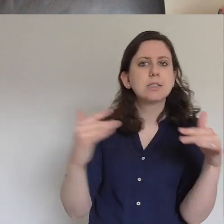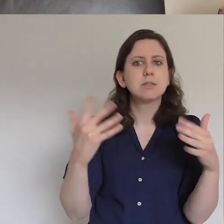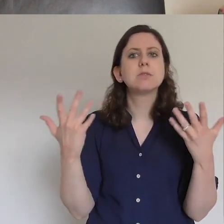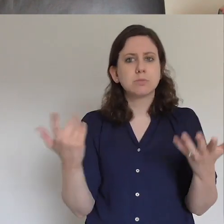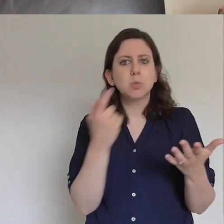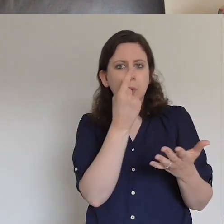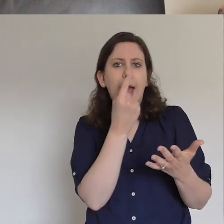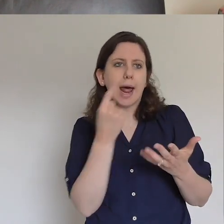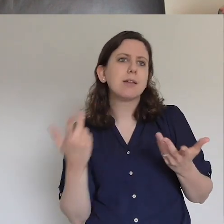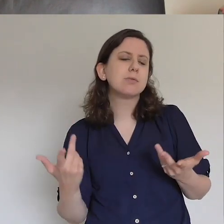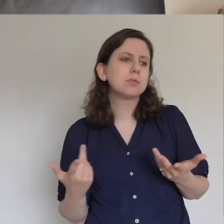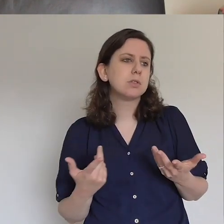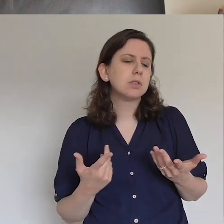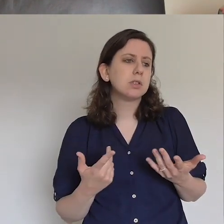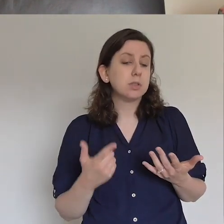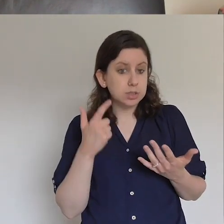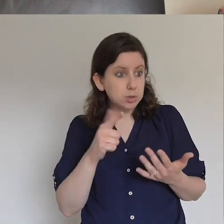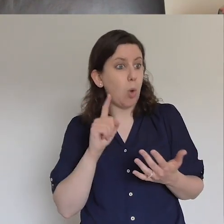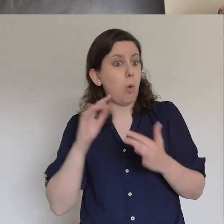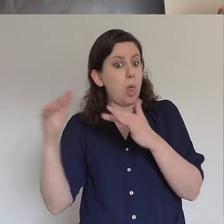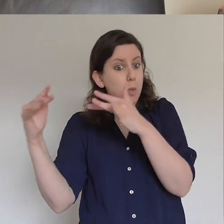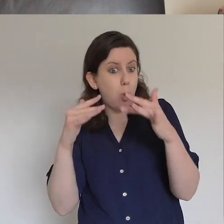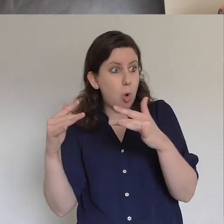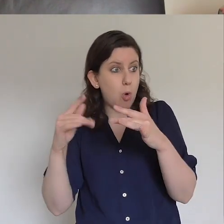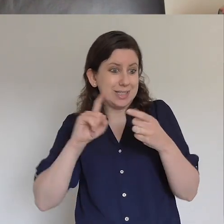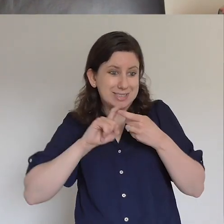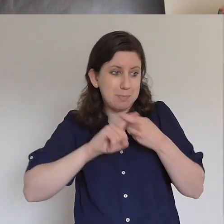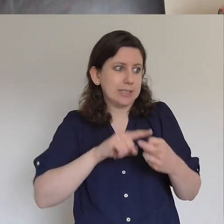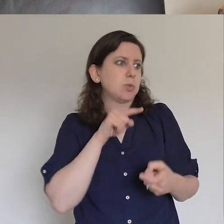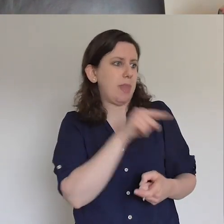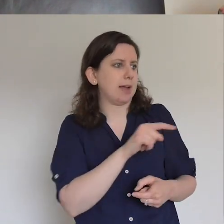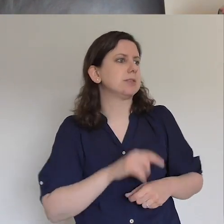function, all war depends on it,